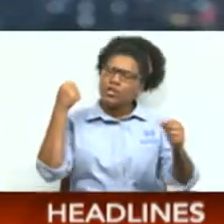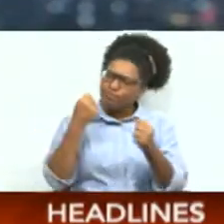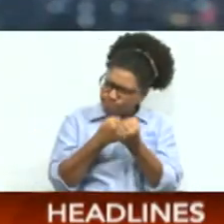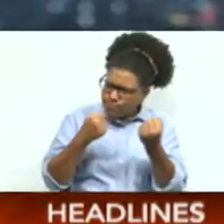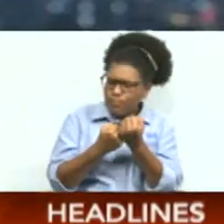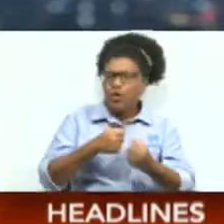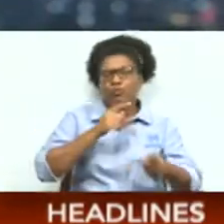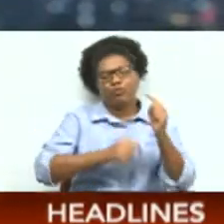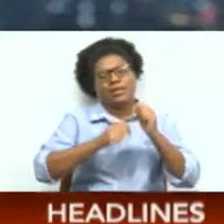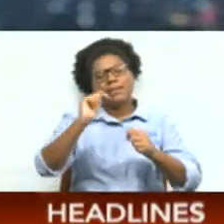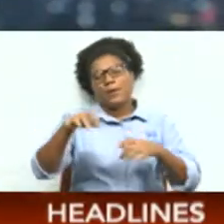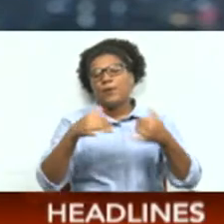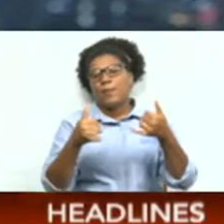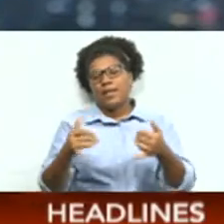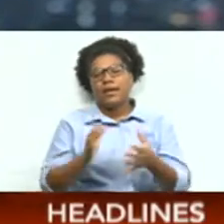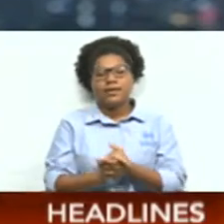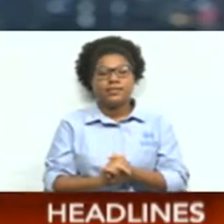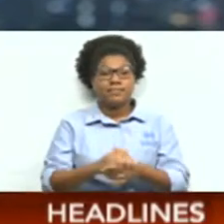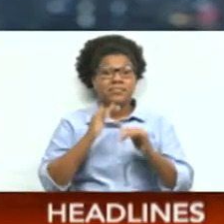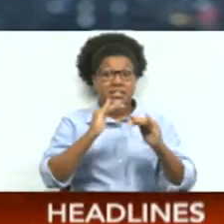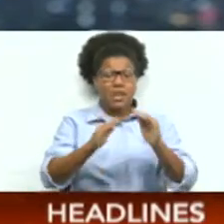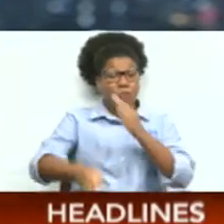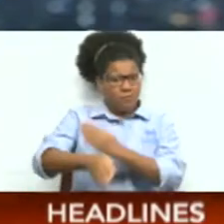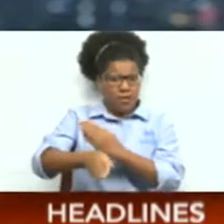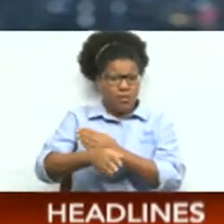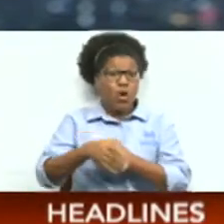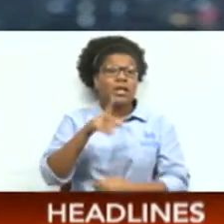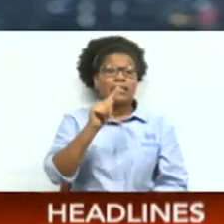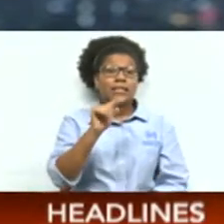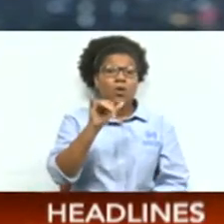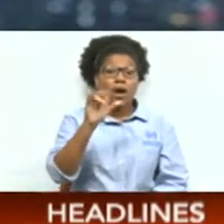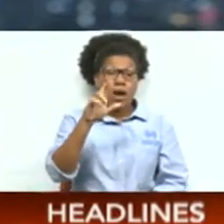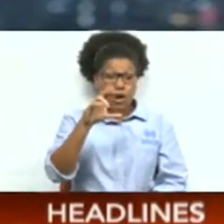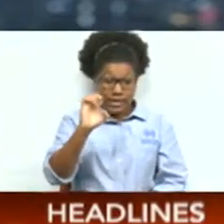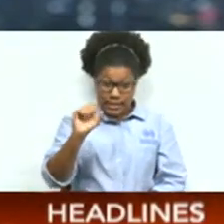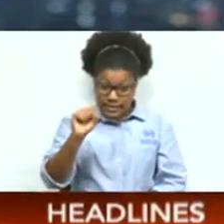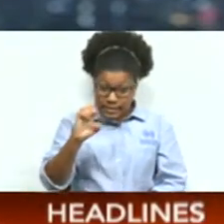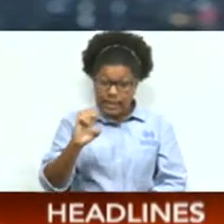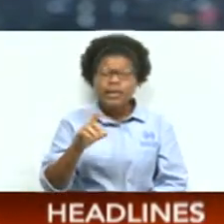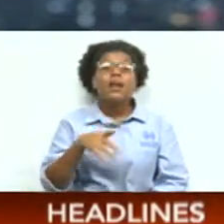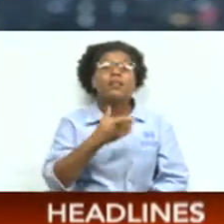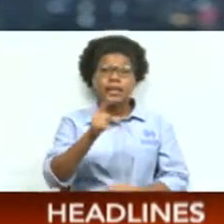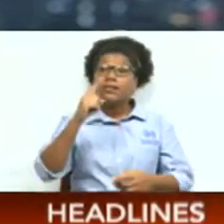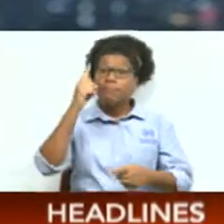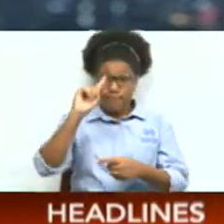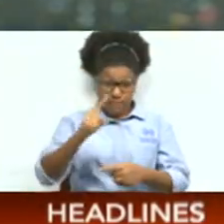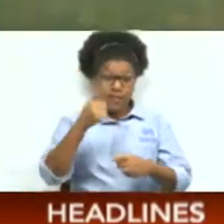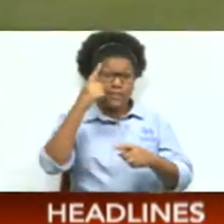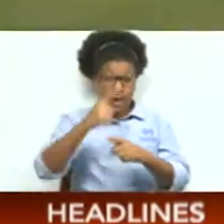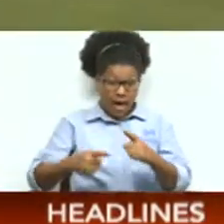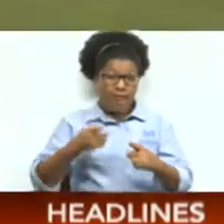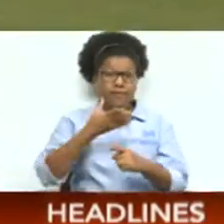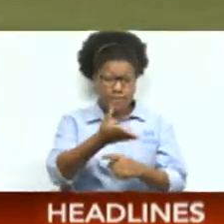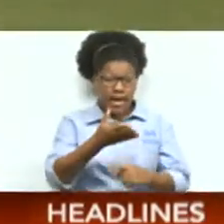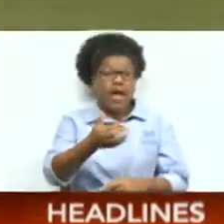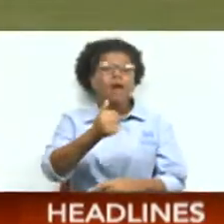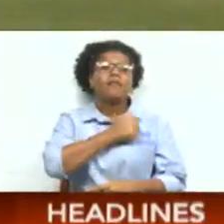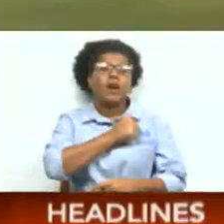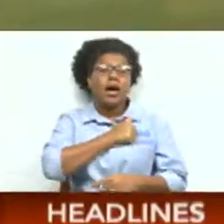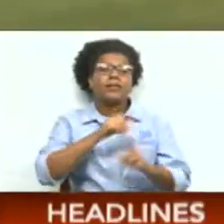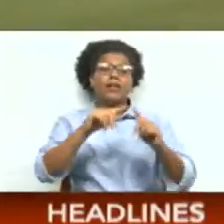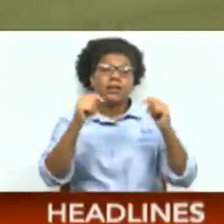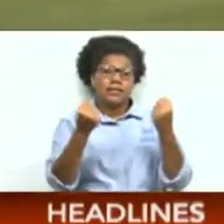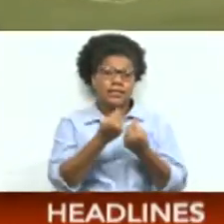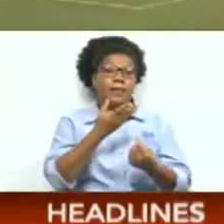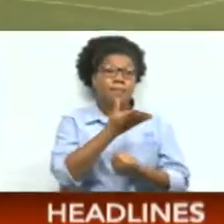Staying with football, TNT National Tyree Spicer from the back of the net in the first half as host Toronto FC downed Atlanta